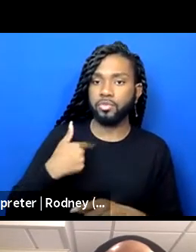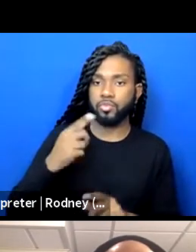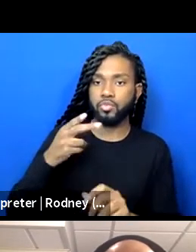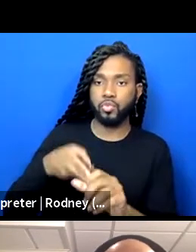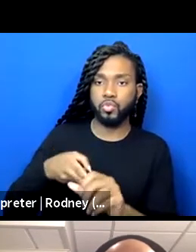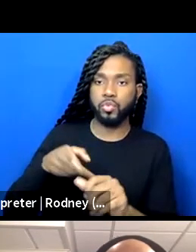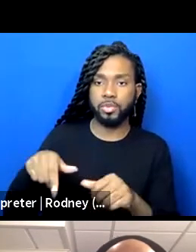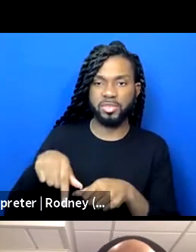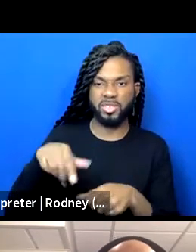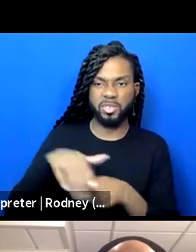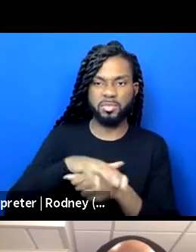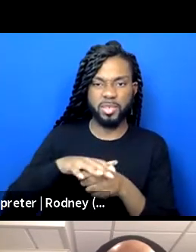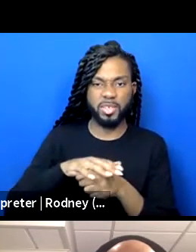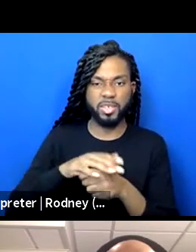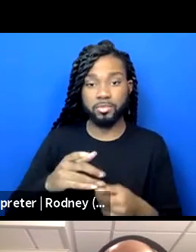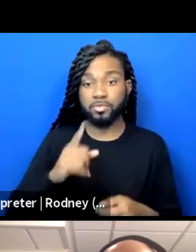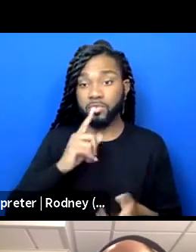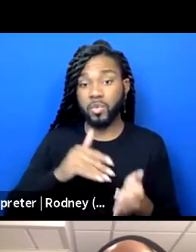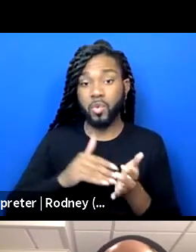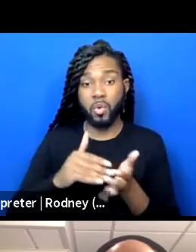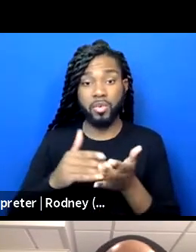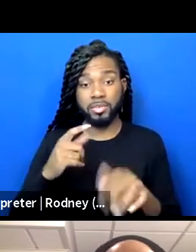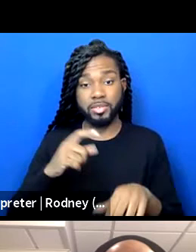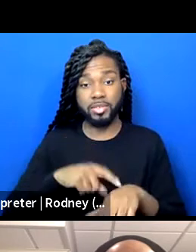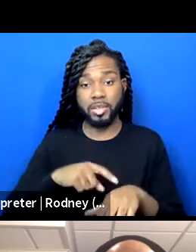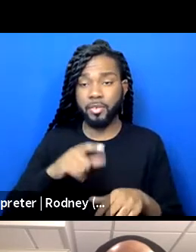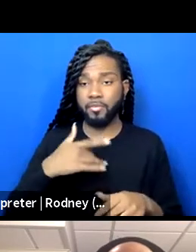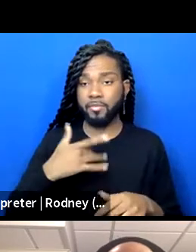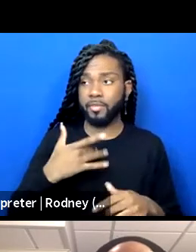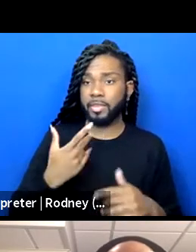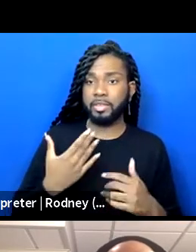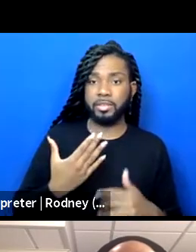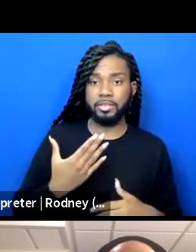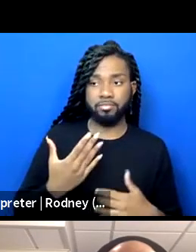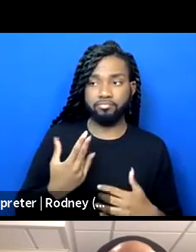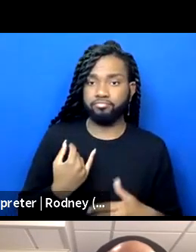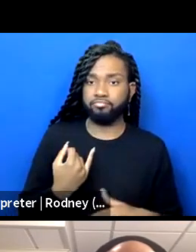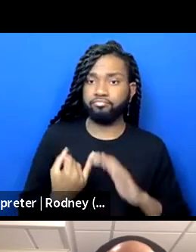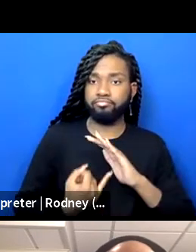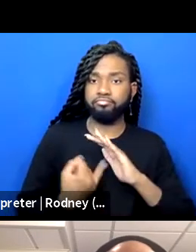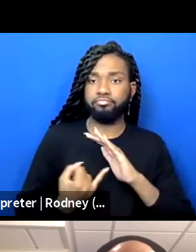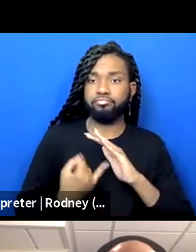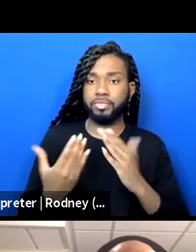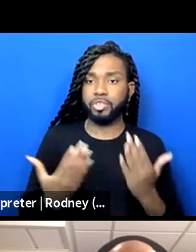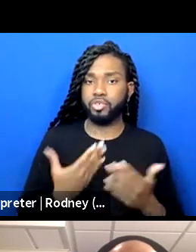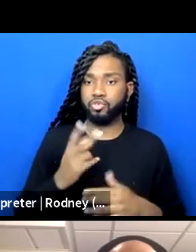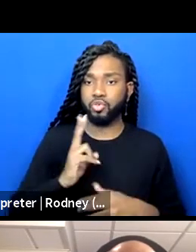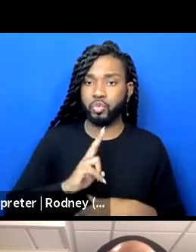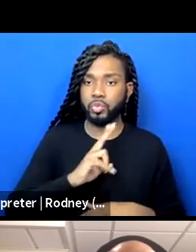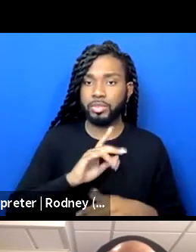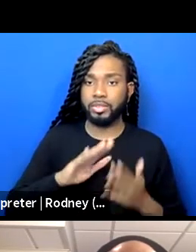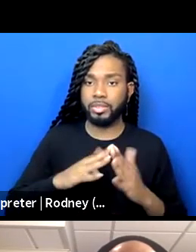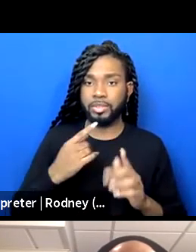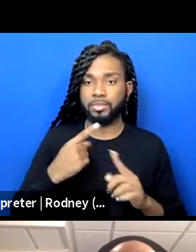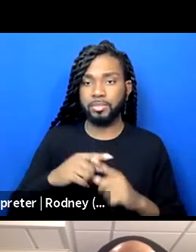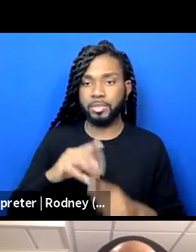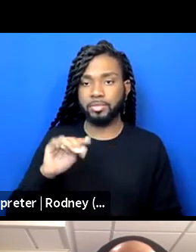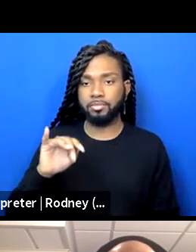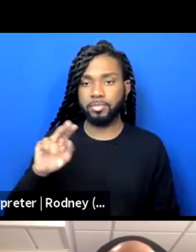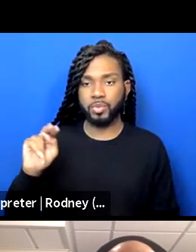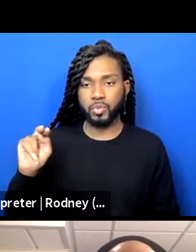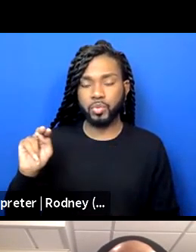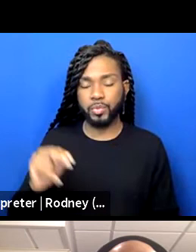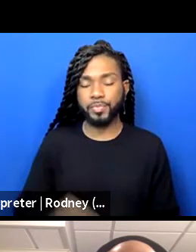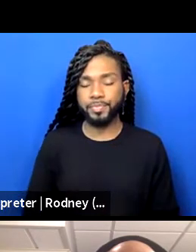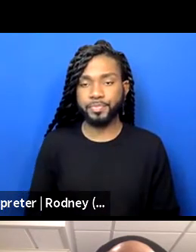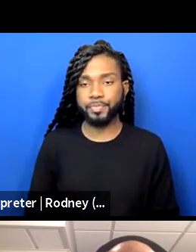in this, you know, it can be very easy to be isolated here in the Twin Cities and Minnesota. So